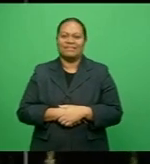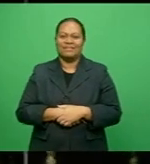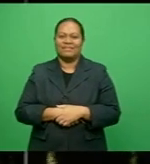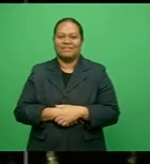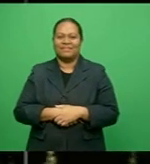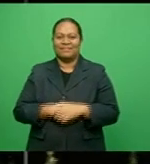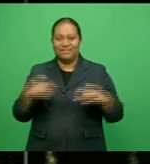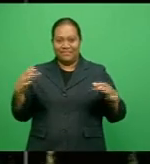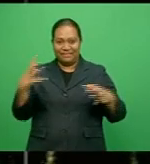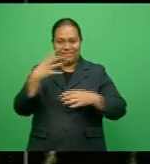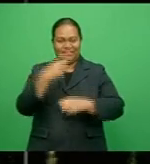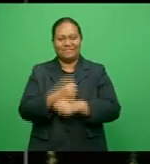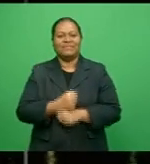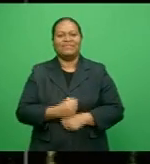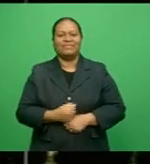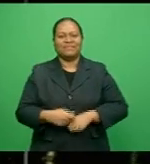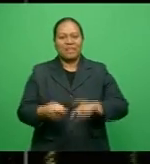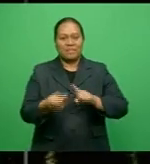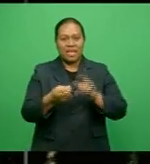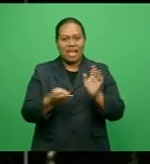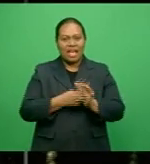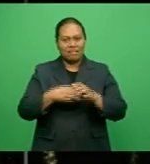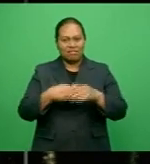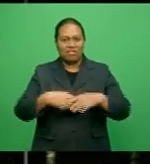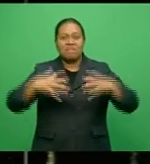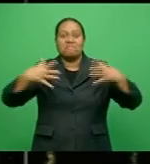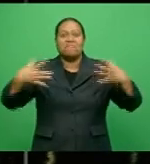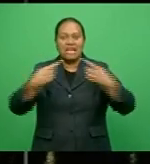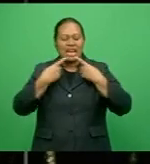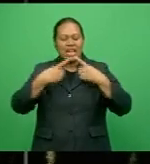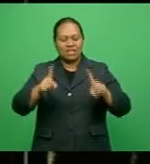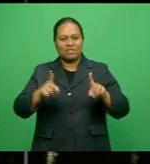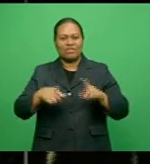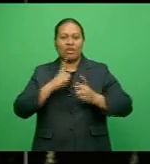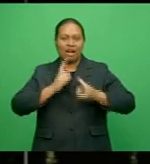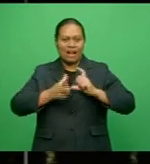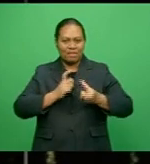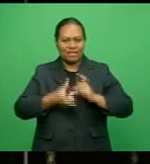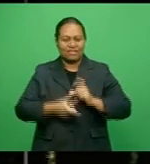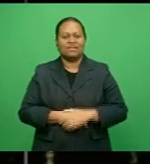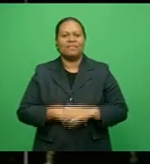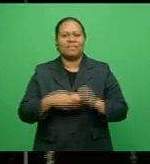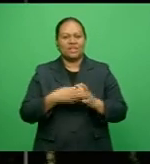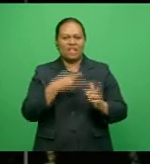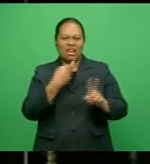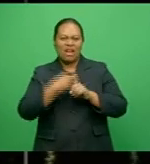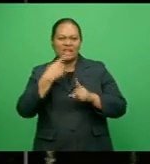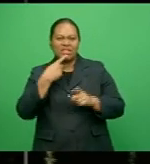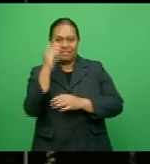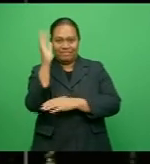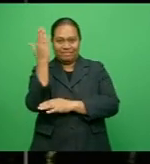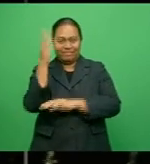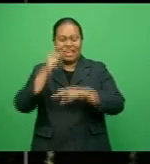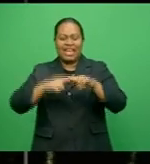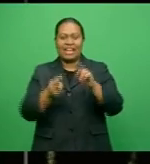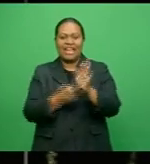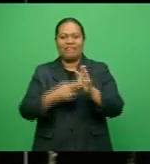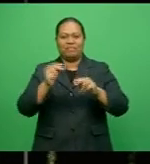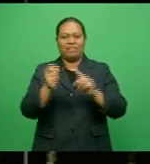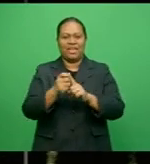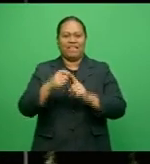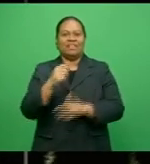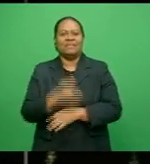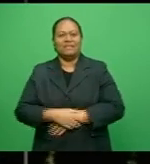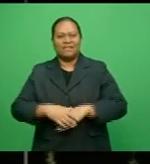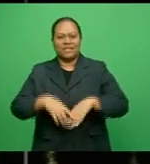Recapping the main stories for tonight PM makes major climate announcement Khan disputes NFP claims and defending champion